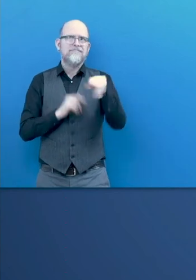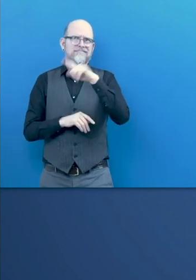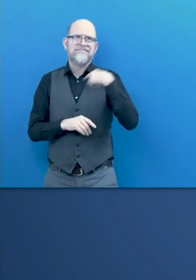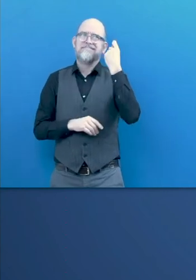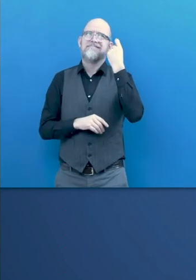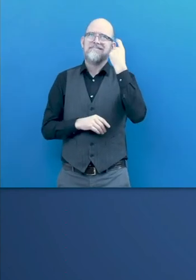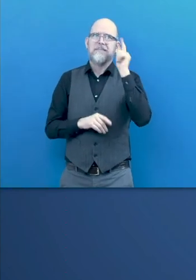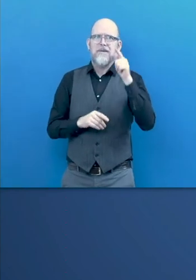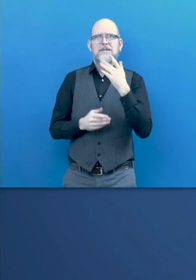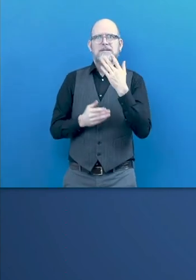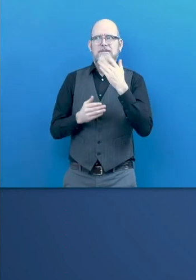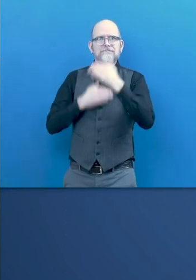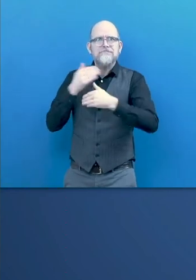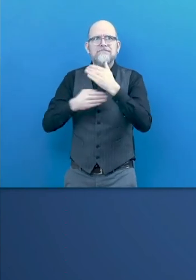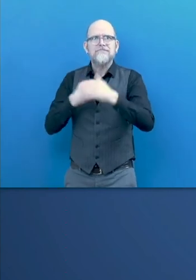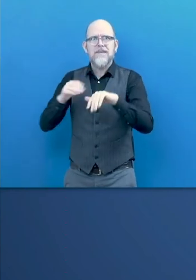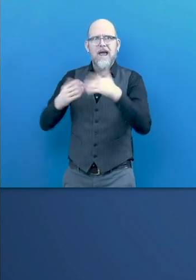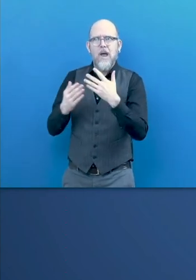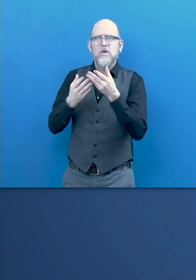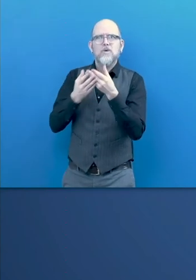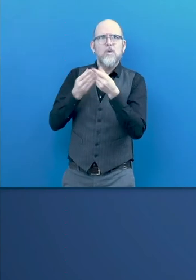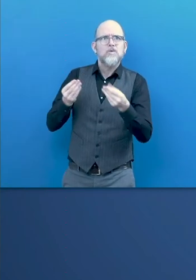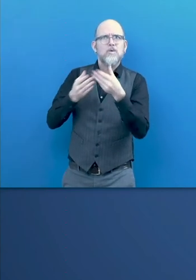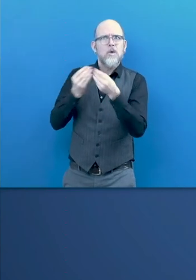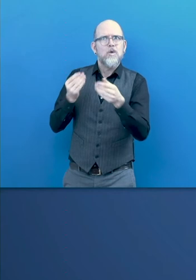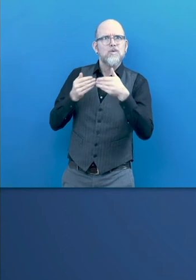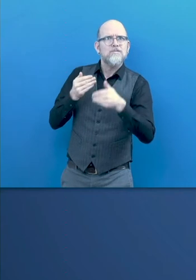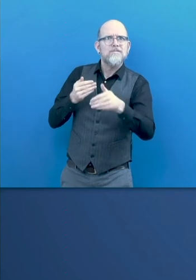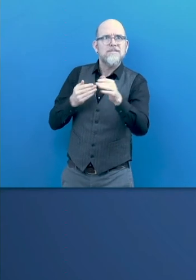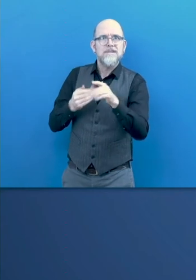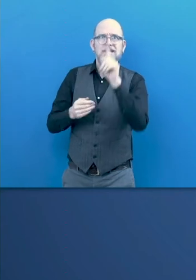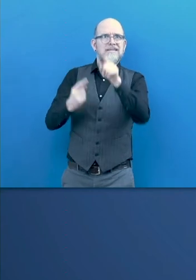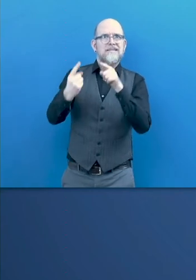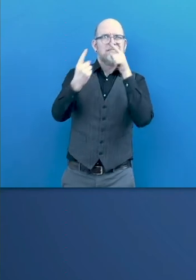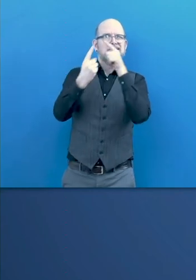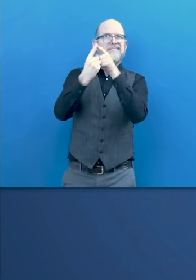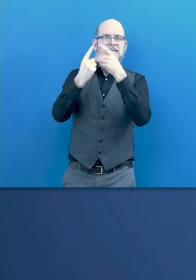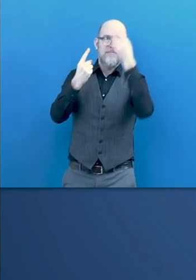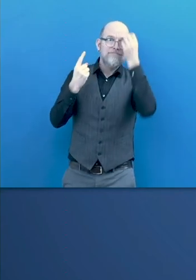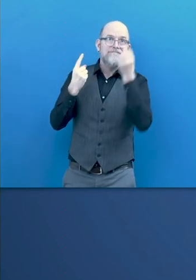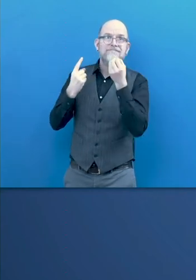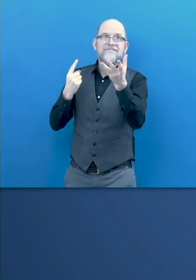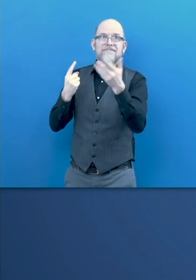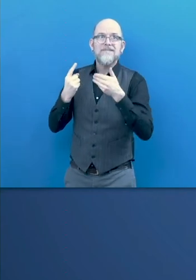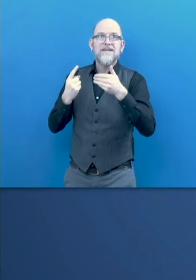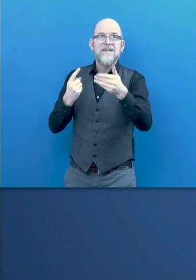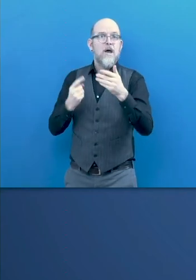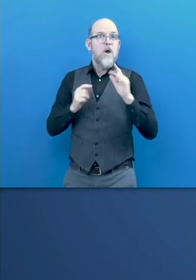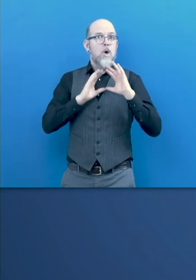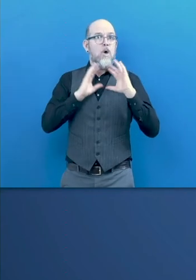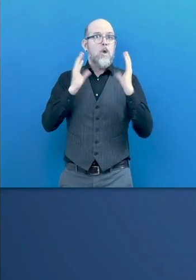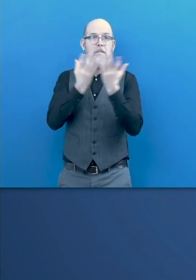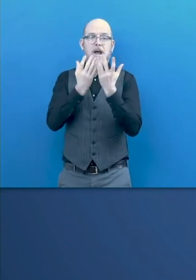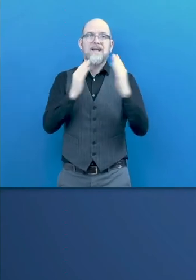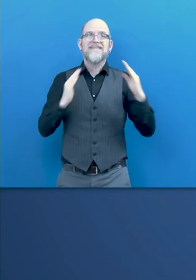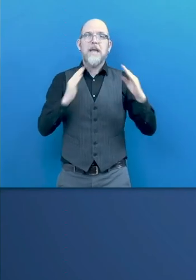best of it. This was indeed one of the key messages that emerged from the global summit on the socioeconomic responses to the